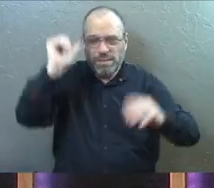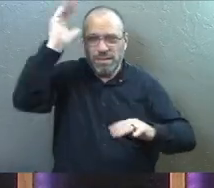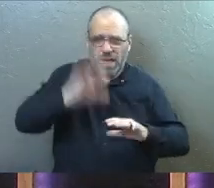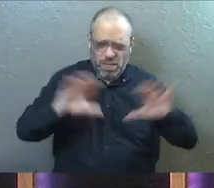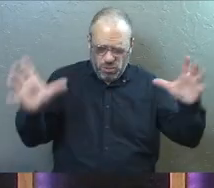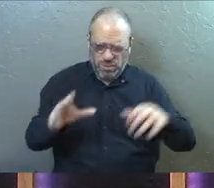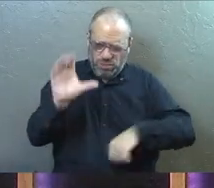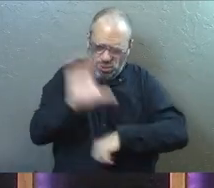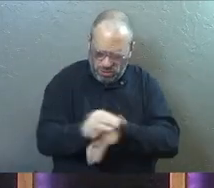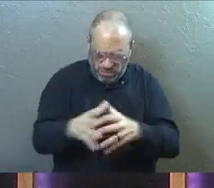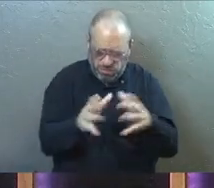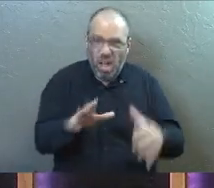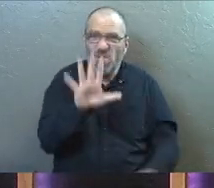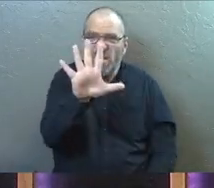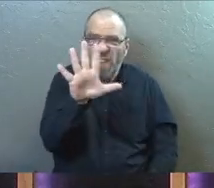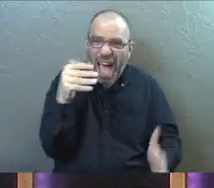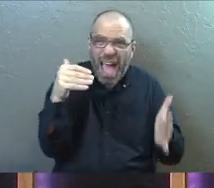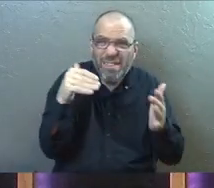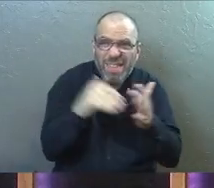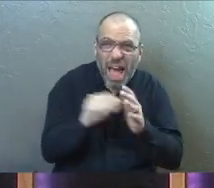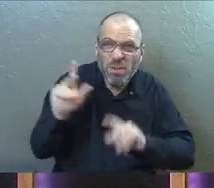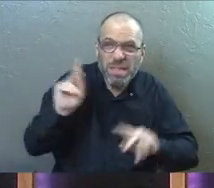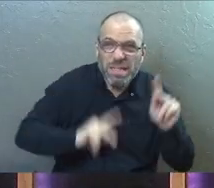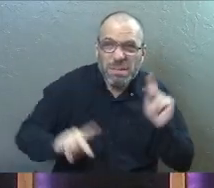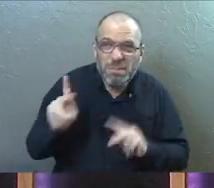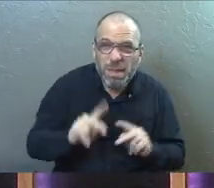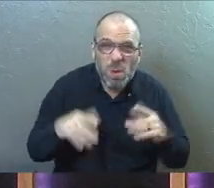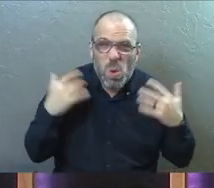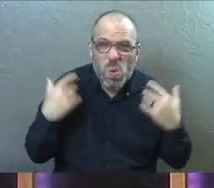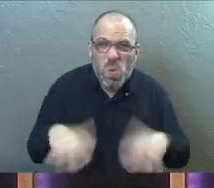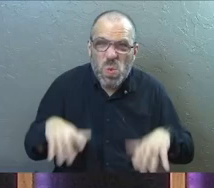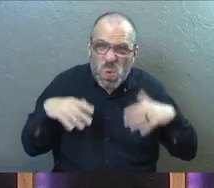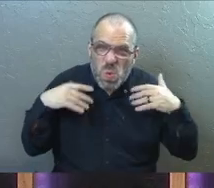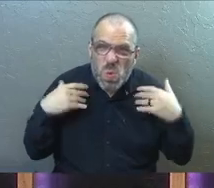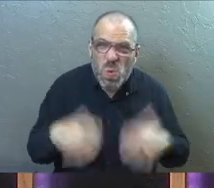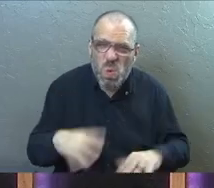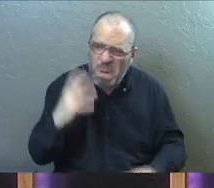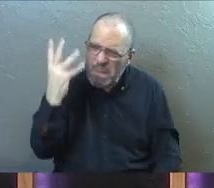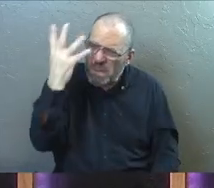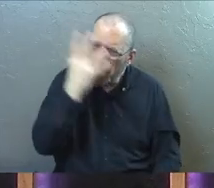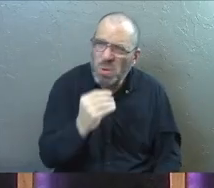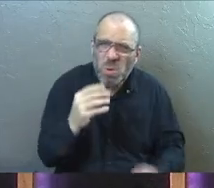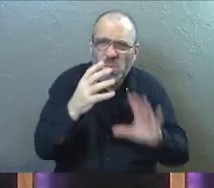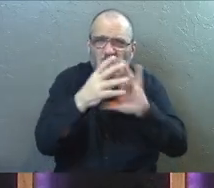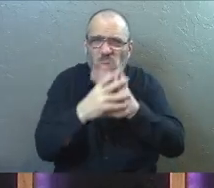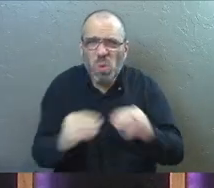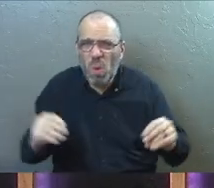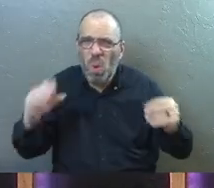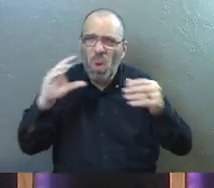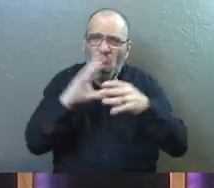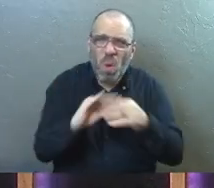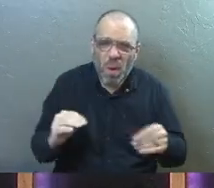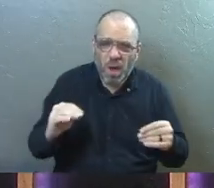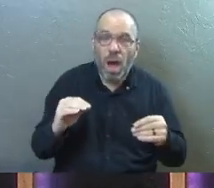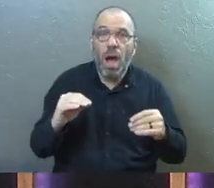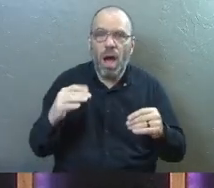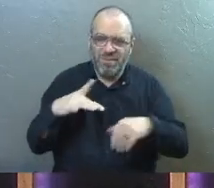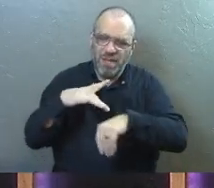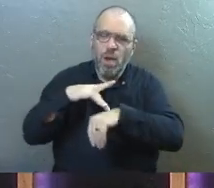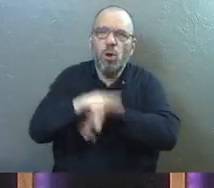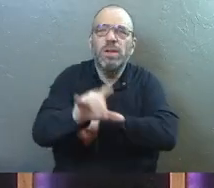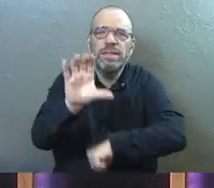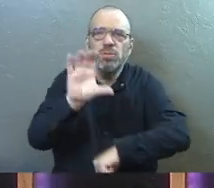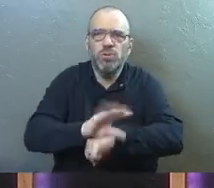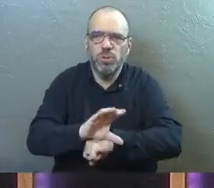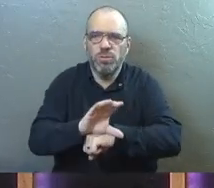so much. He's grown them to more than 5,000 people. It's a huge, beautiful story of the birth of the early